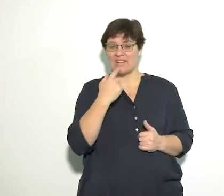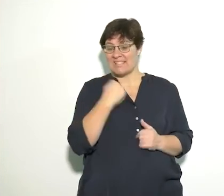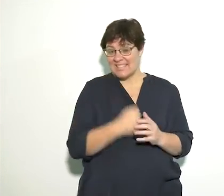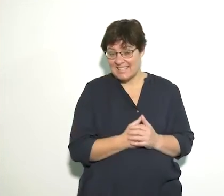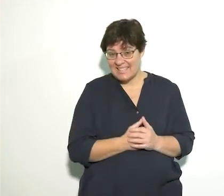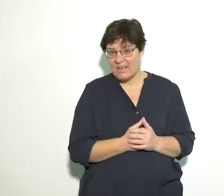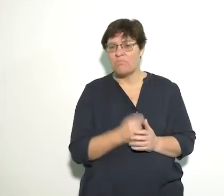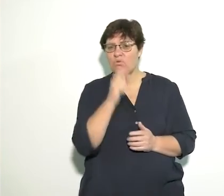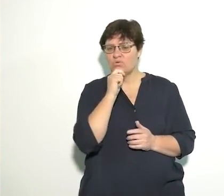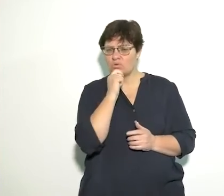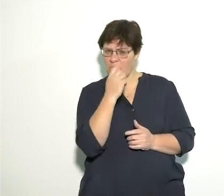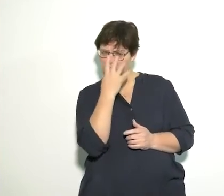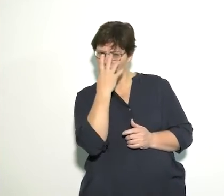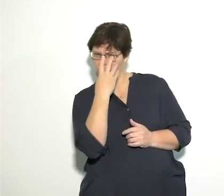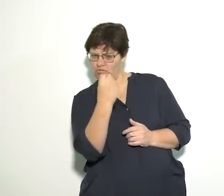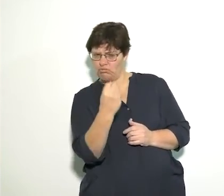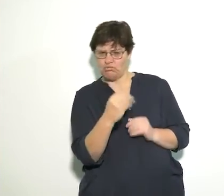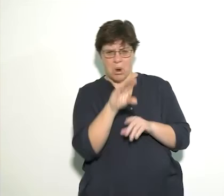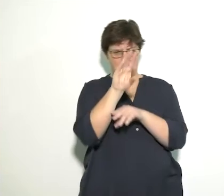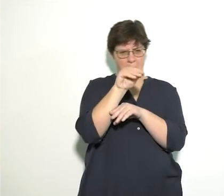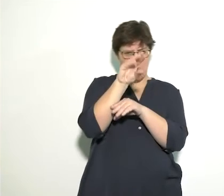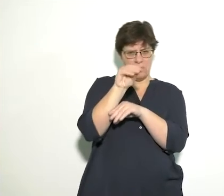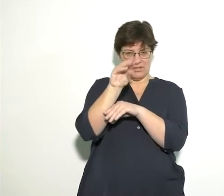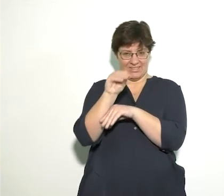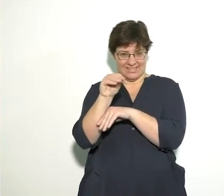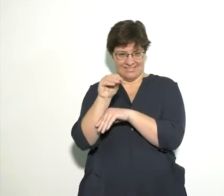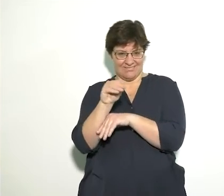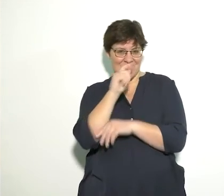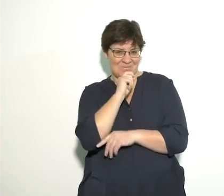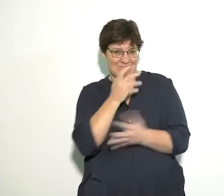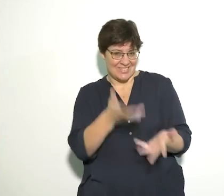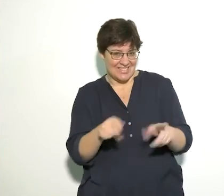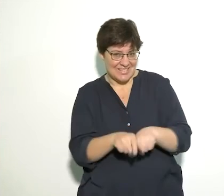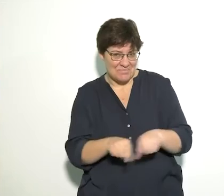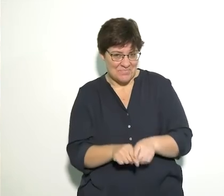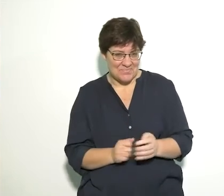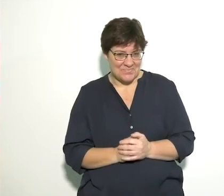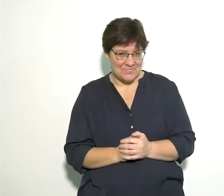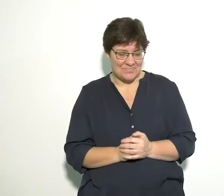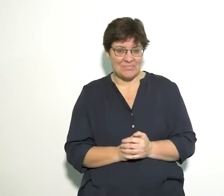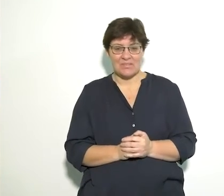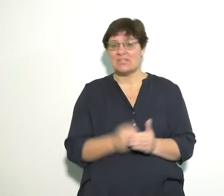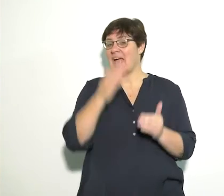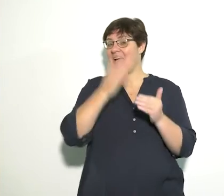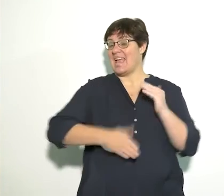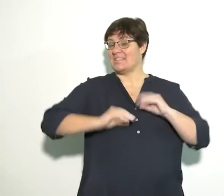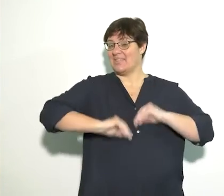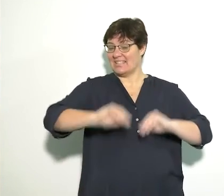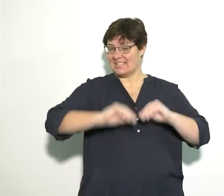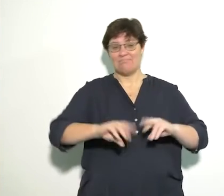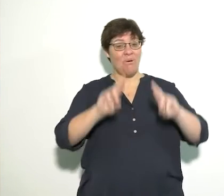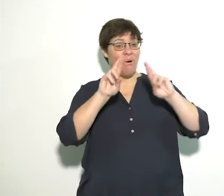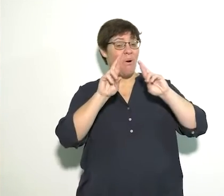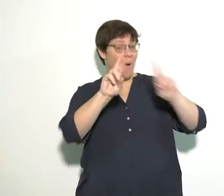using my big bad wolf sock puppet like this. We have come to the end of the lesson.